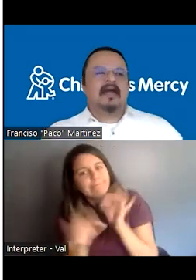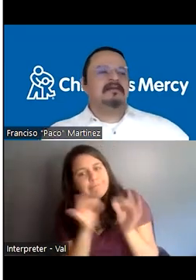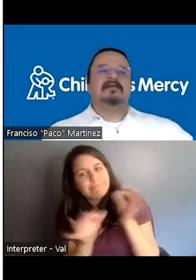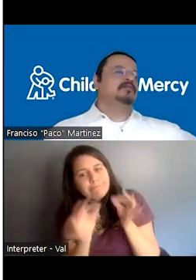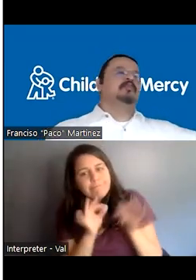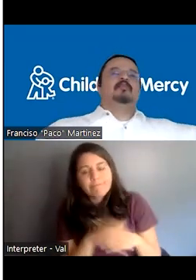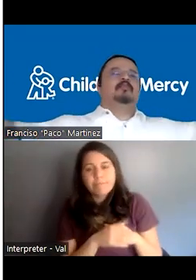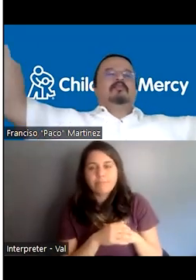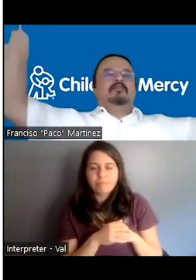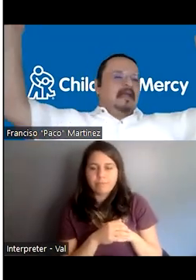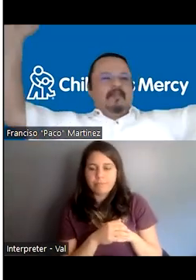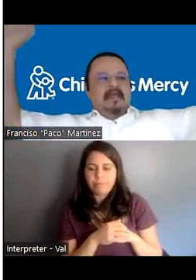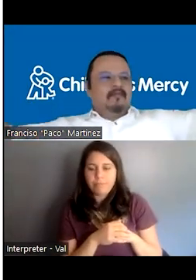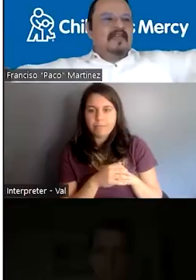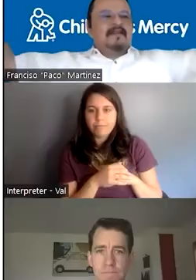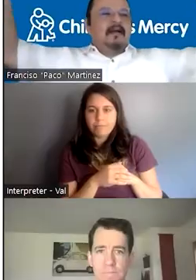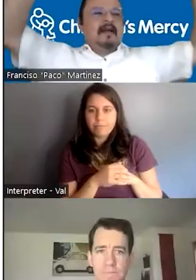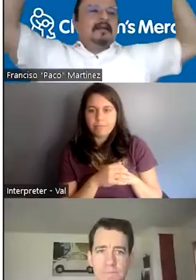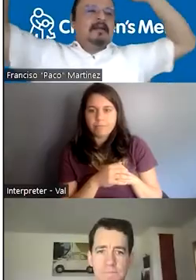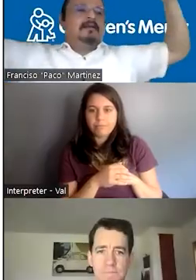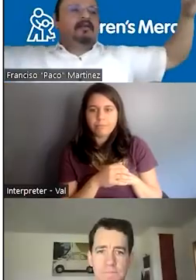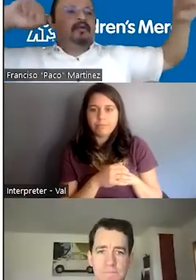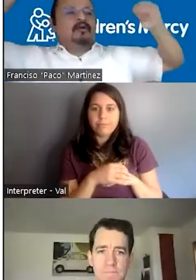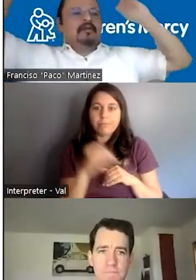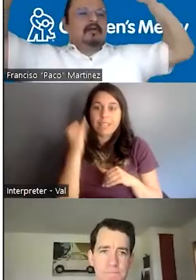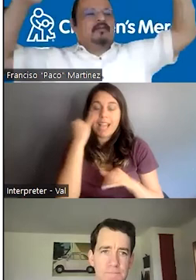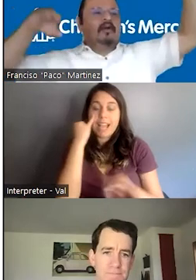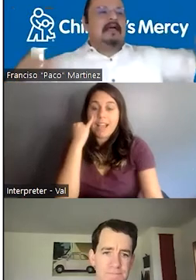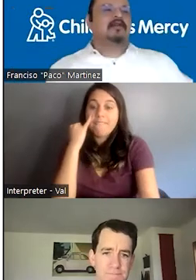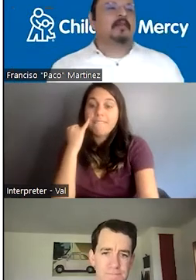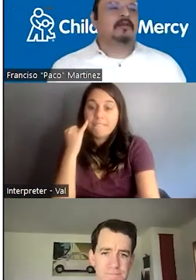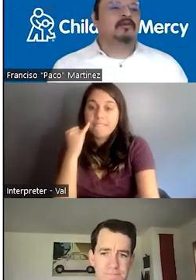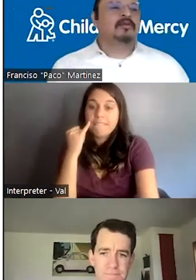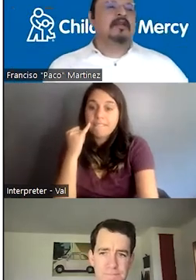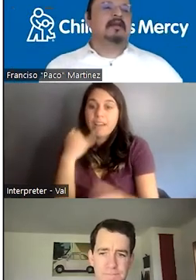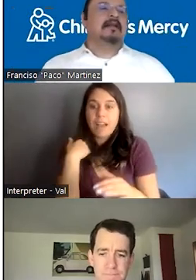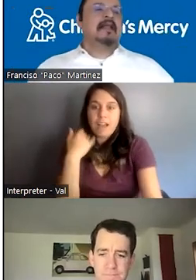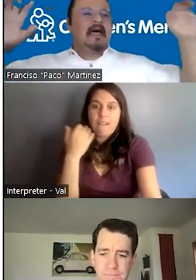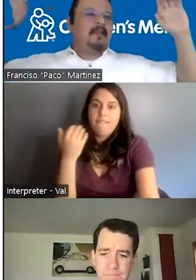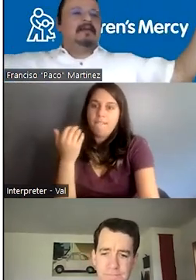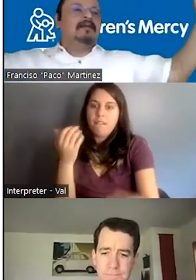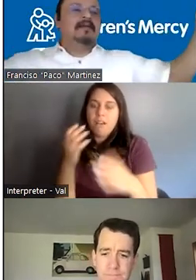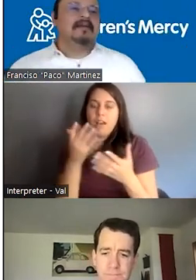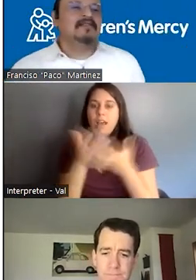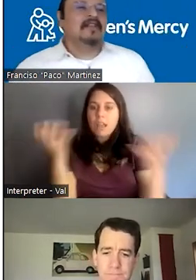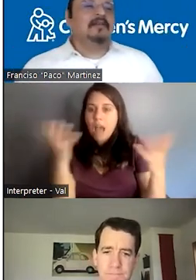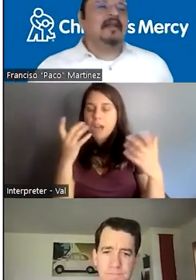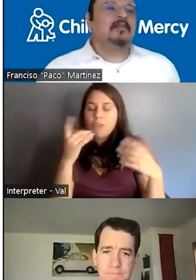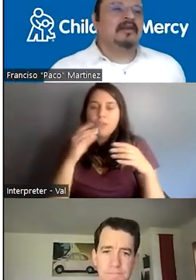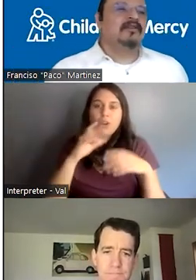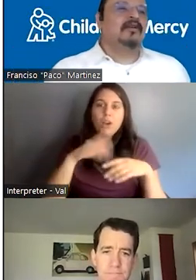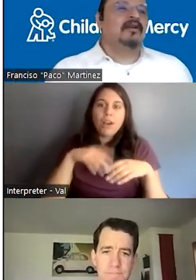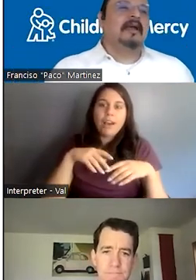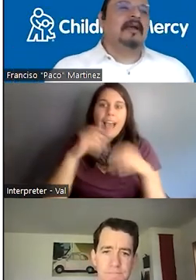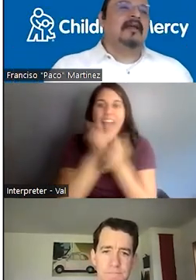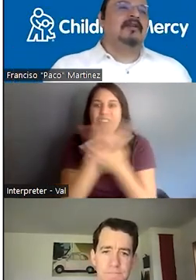if they are right, you make a big fiesta, And throw a lot of, a lot of balloons and clap and, and celebrate